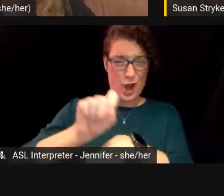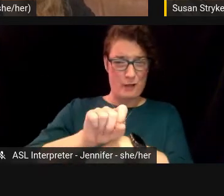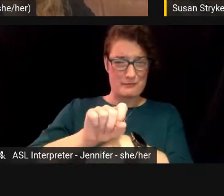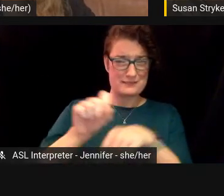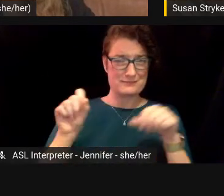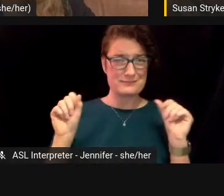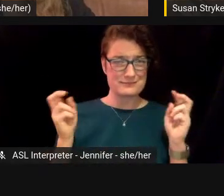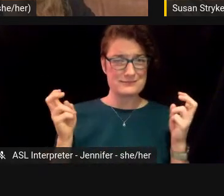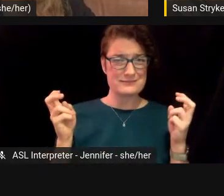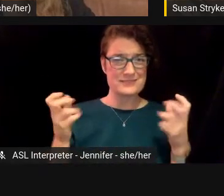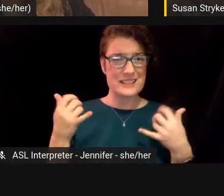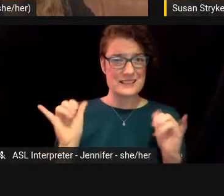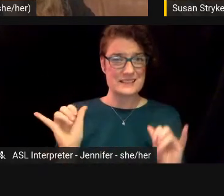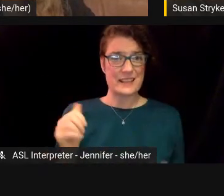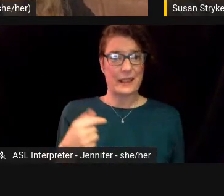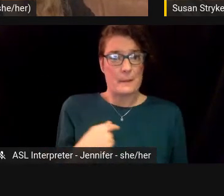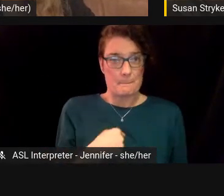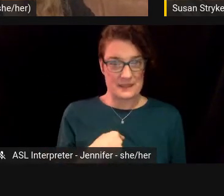still me,